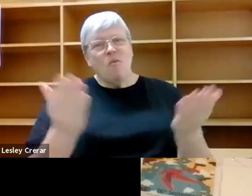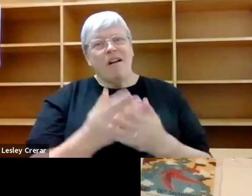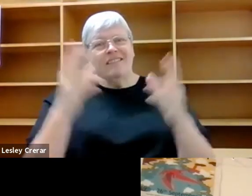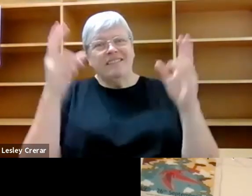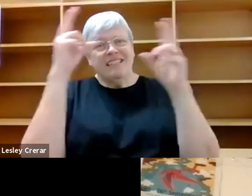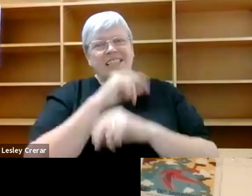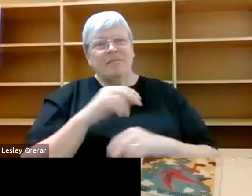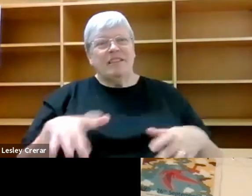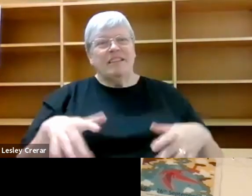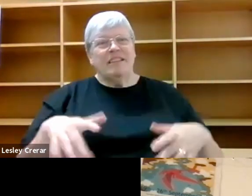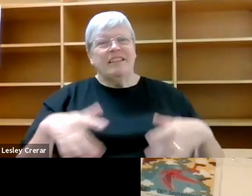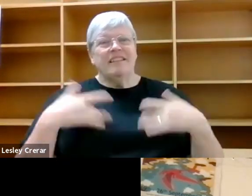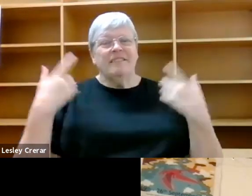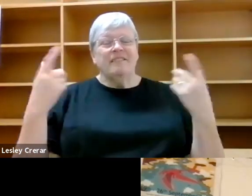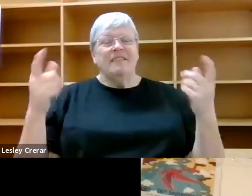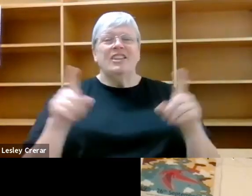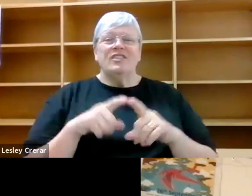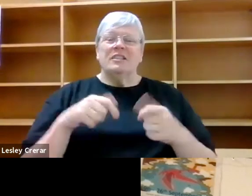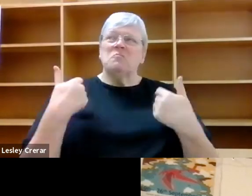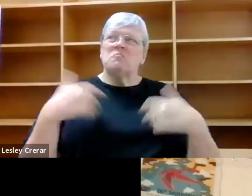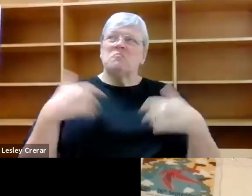like a kind of revolutionary act.